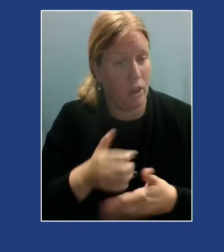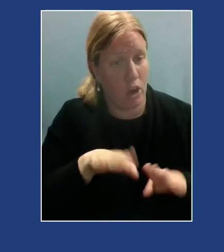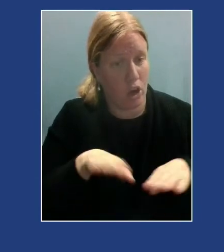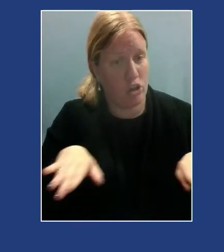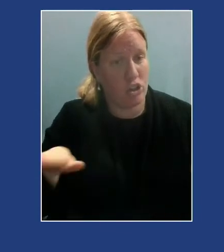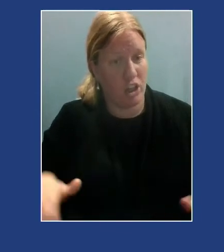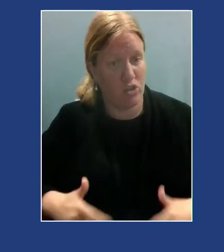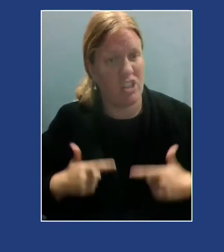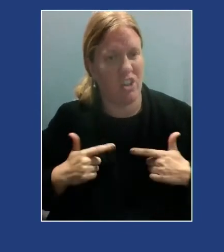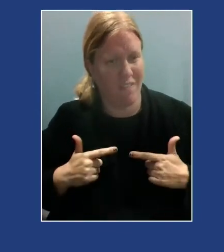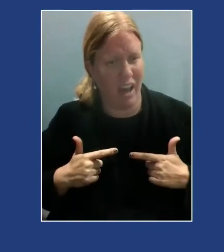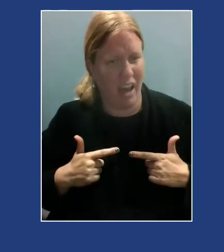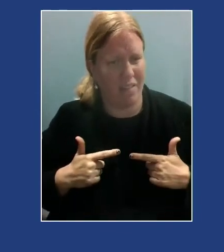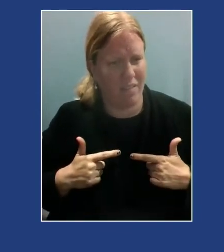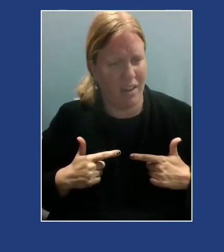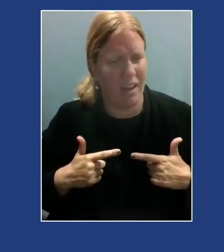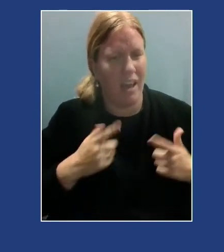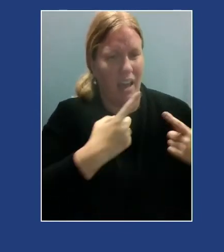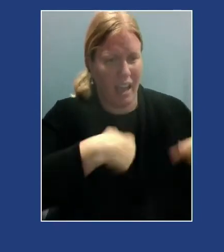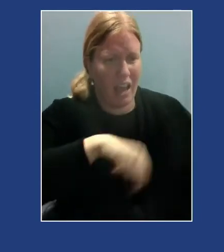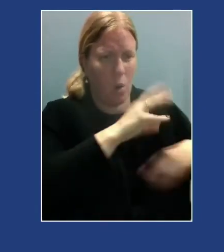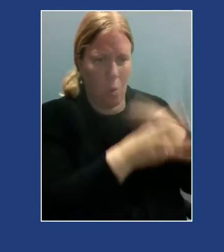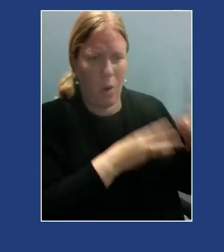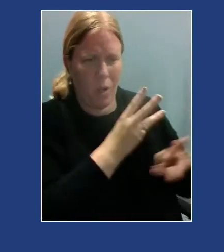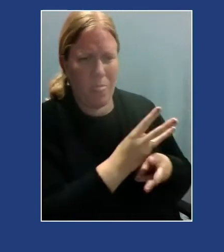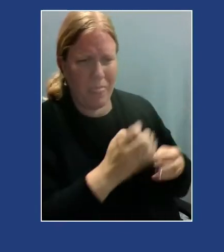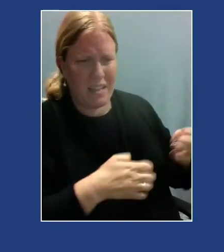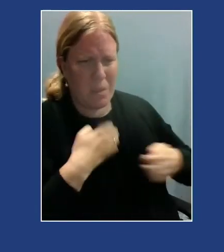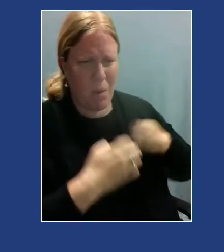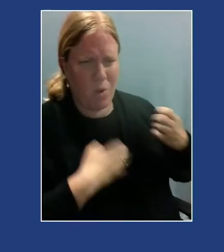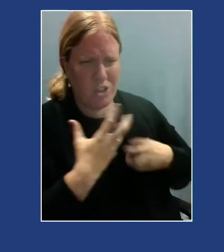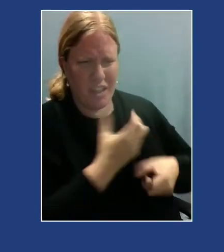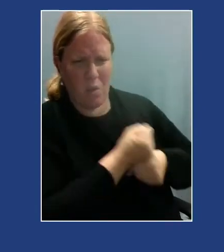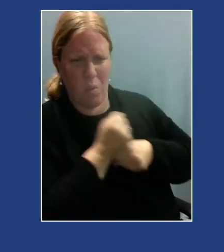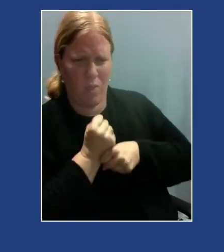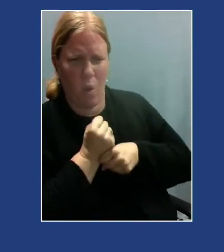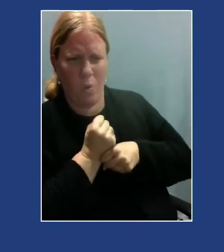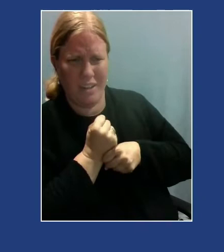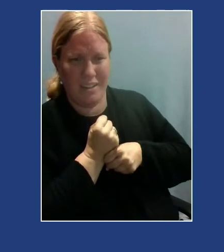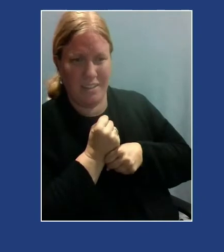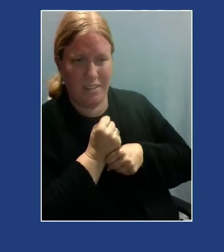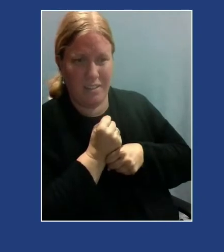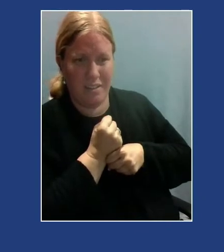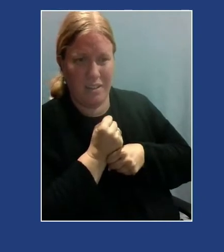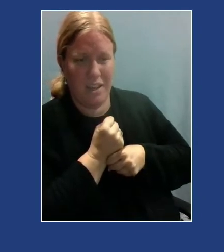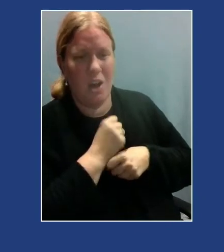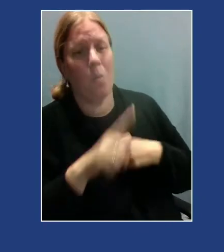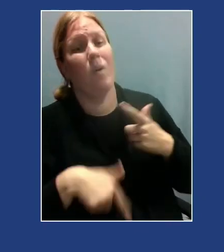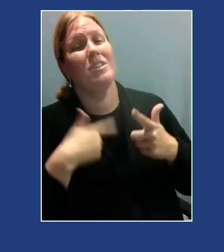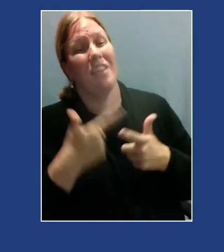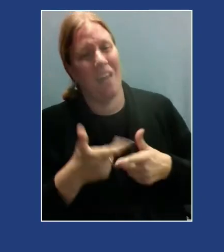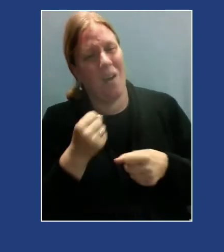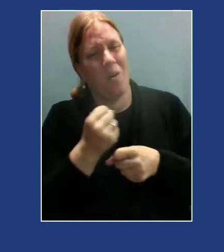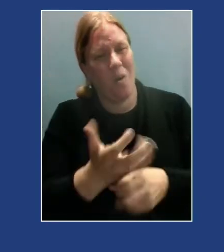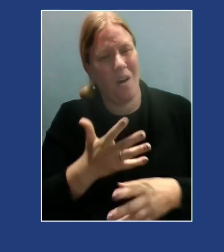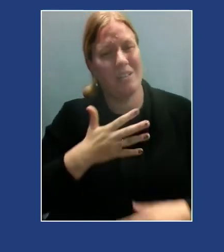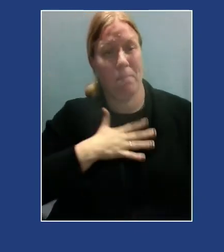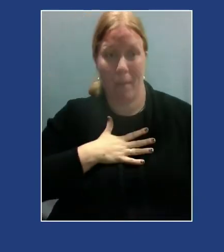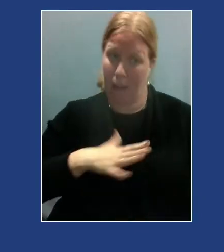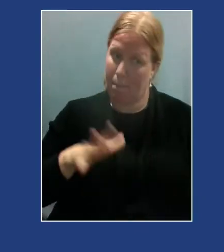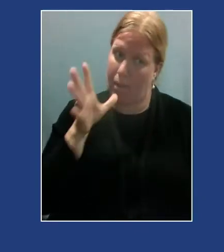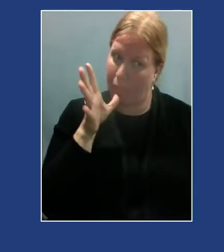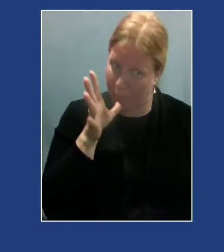emotionally withholding and potentially violent towards them led to me having a mother who is also, I love her,